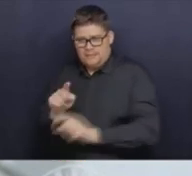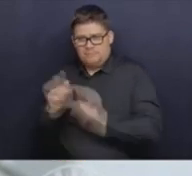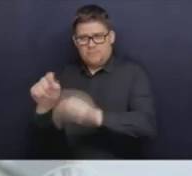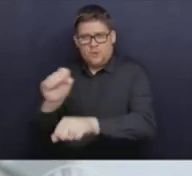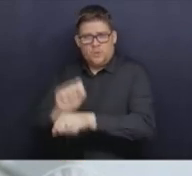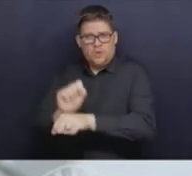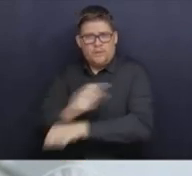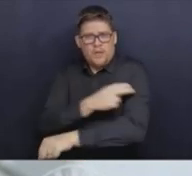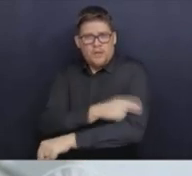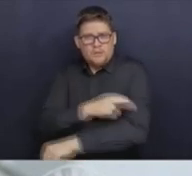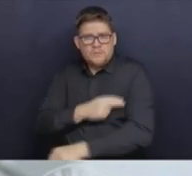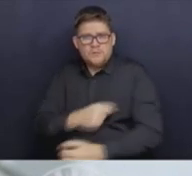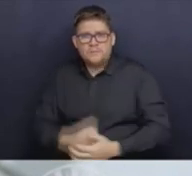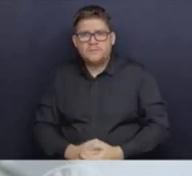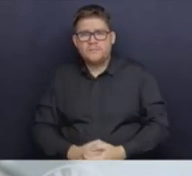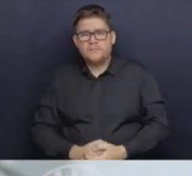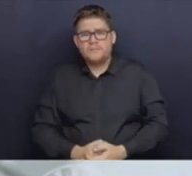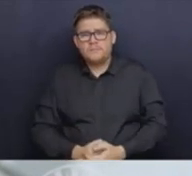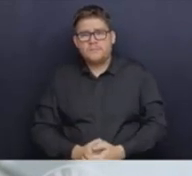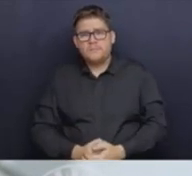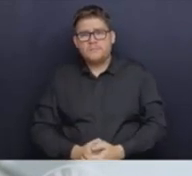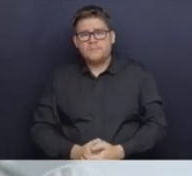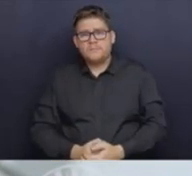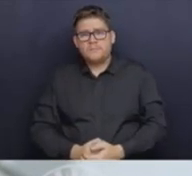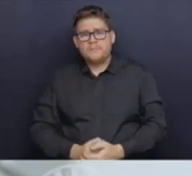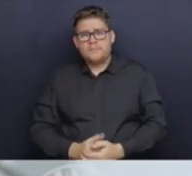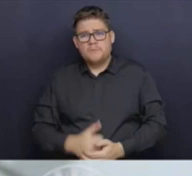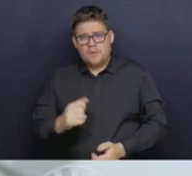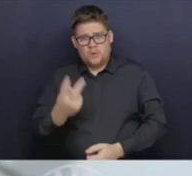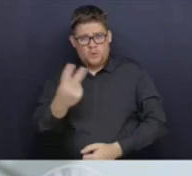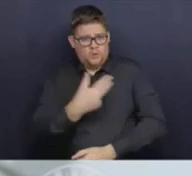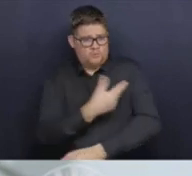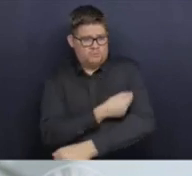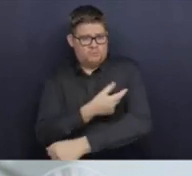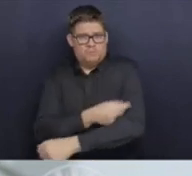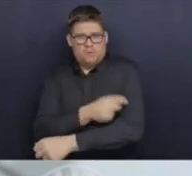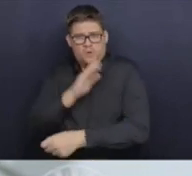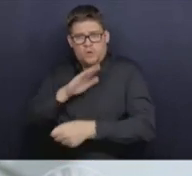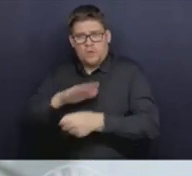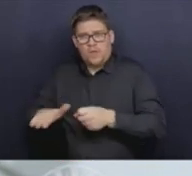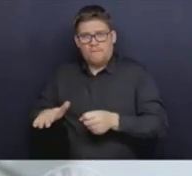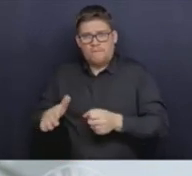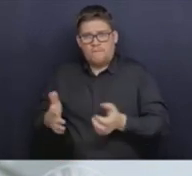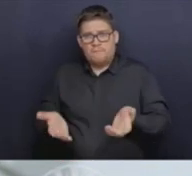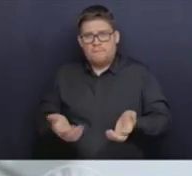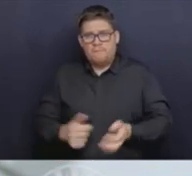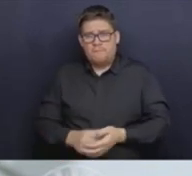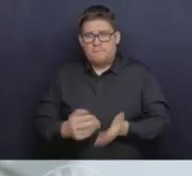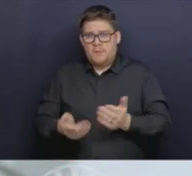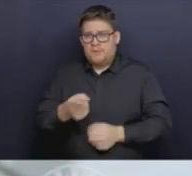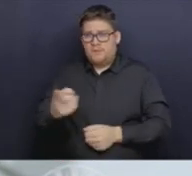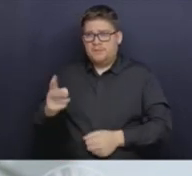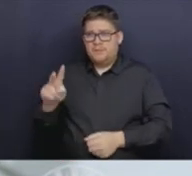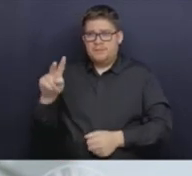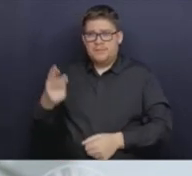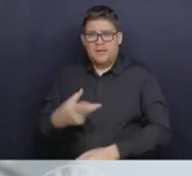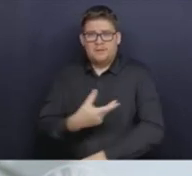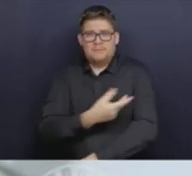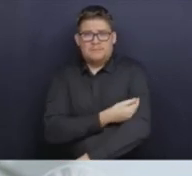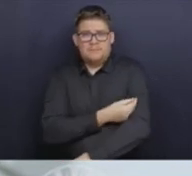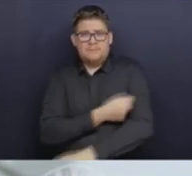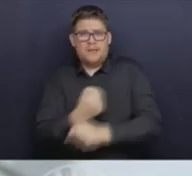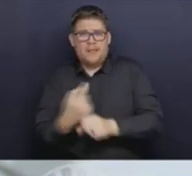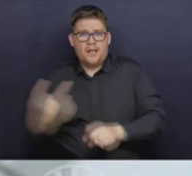offer, in essence, the same amount of protection at this point, considering that second shot could have been a year plus ago as being